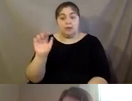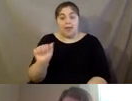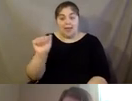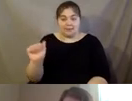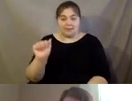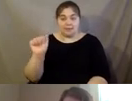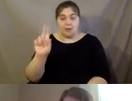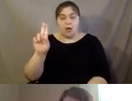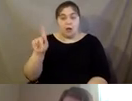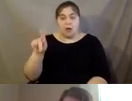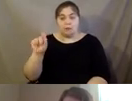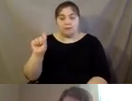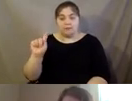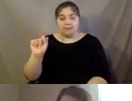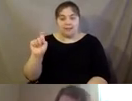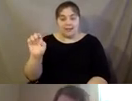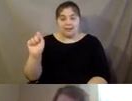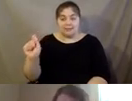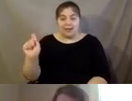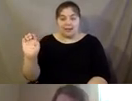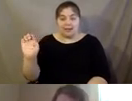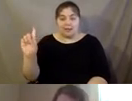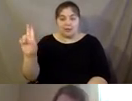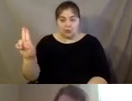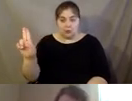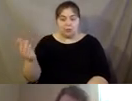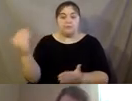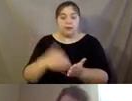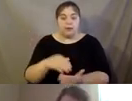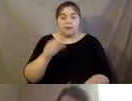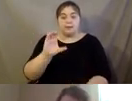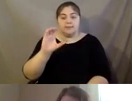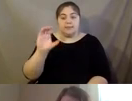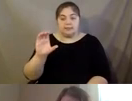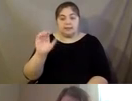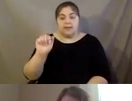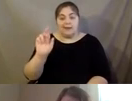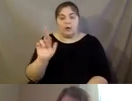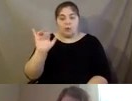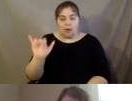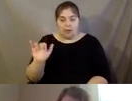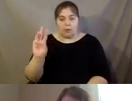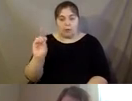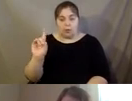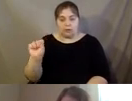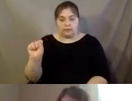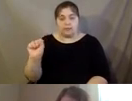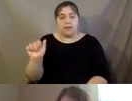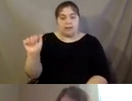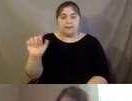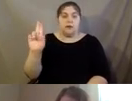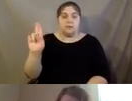upstate.edu. Again, C-A-R-Y-C at upstate.edu.